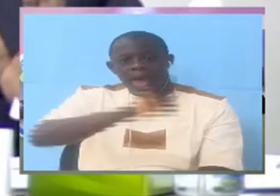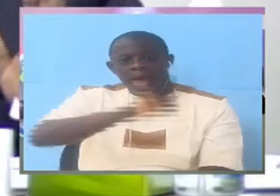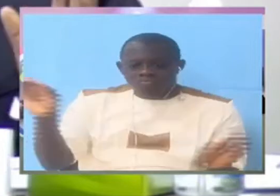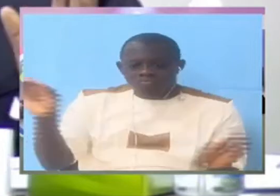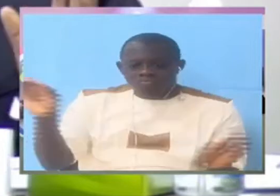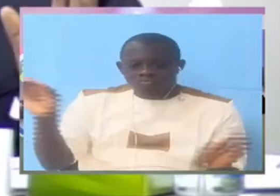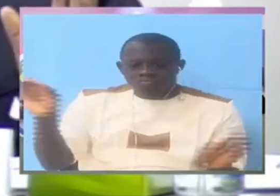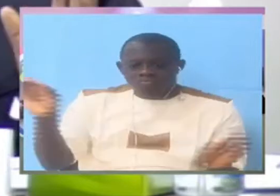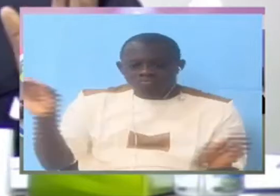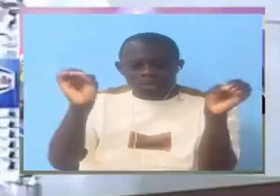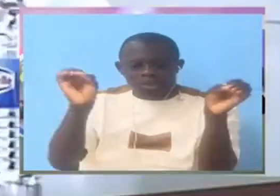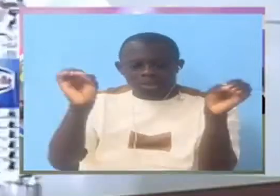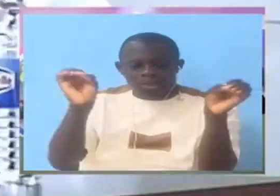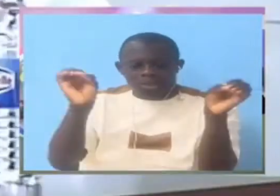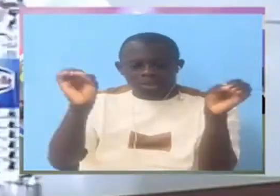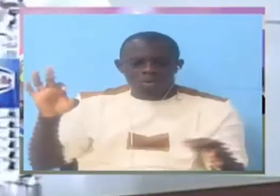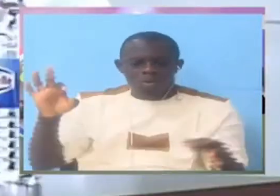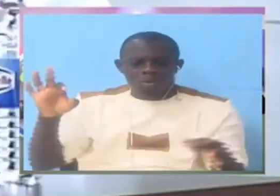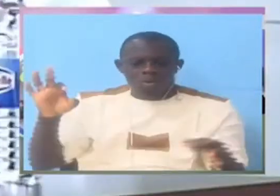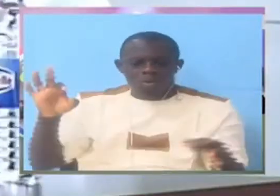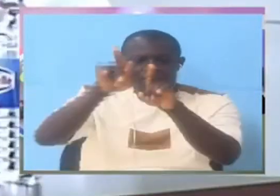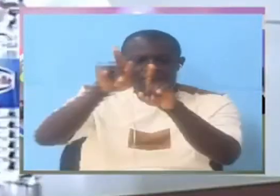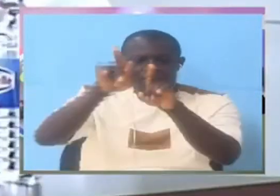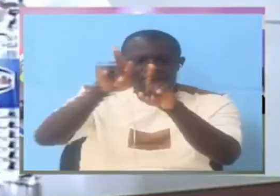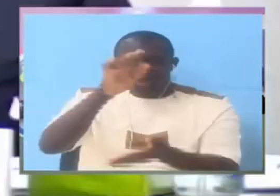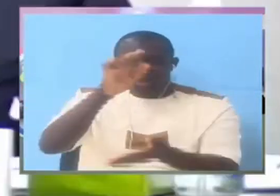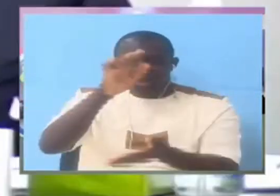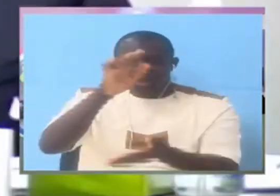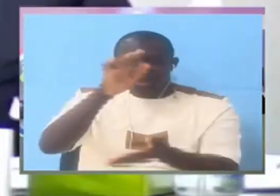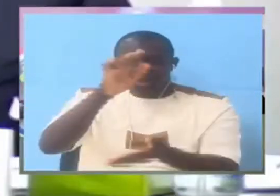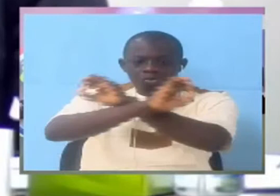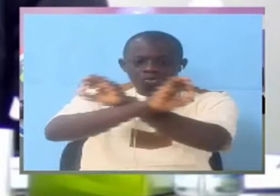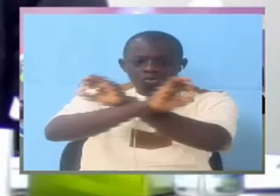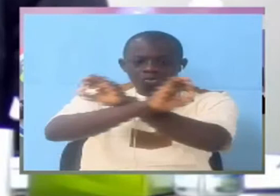and do my money checking your love you like killing sort of nothing to deal with this